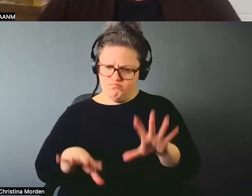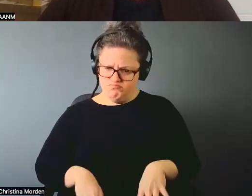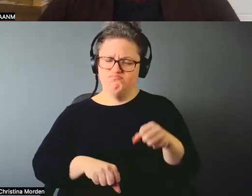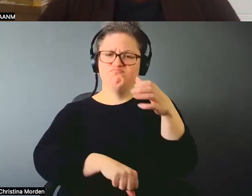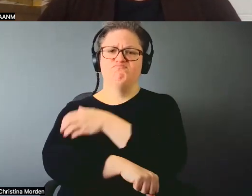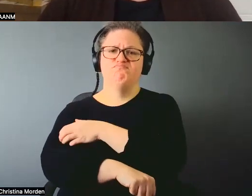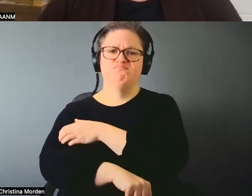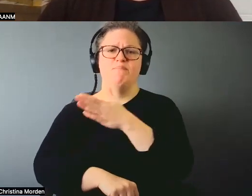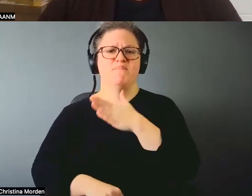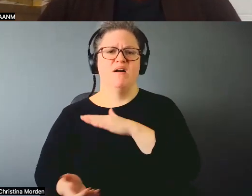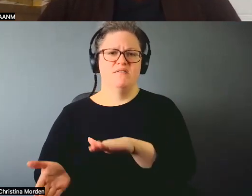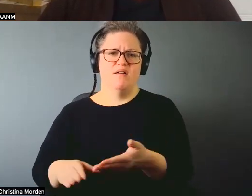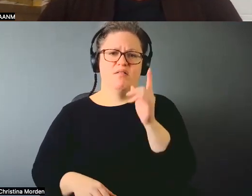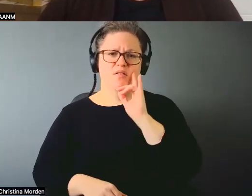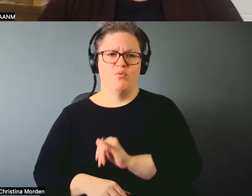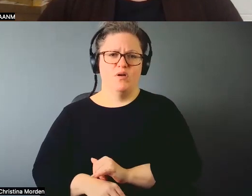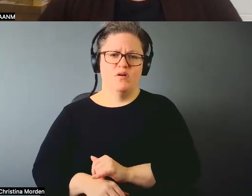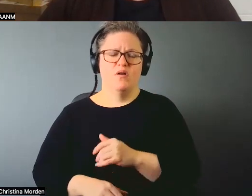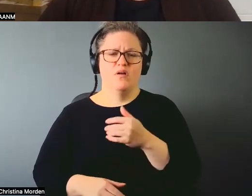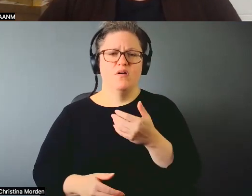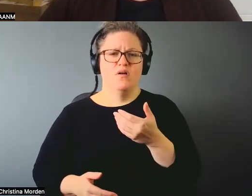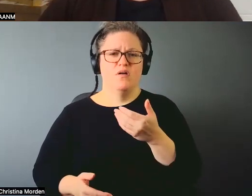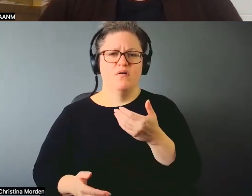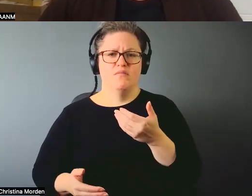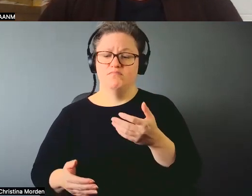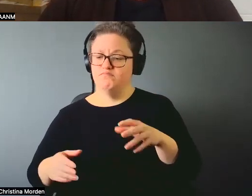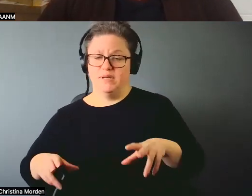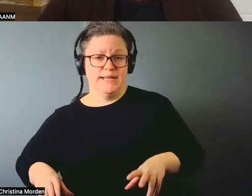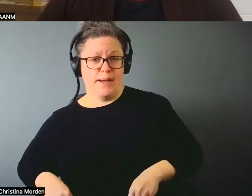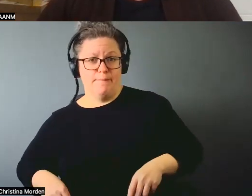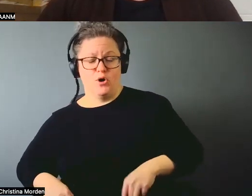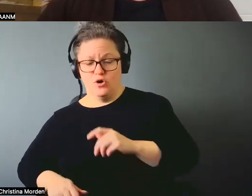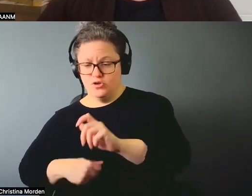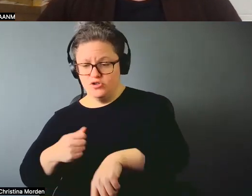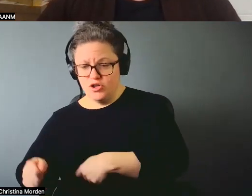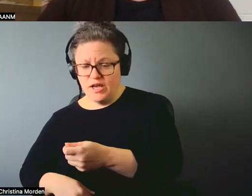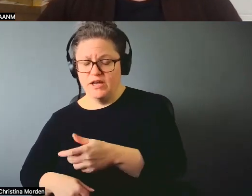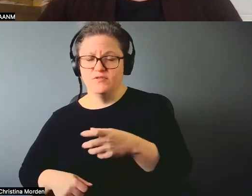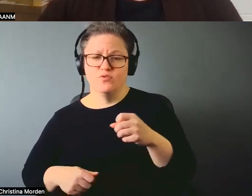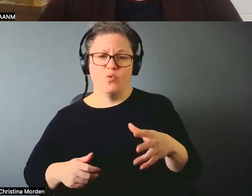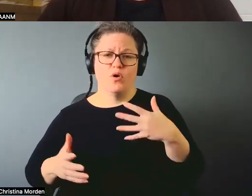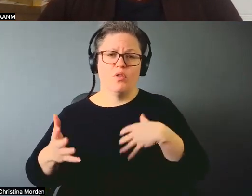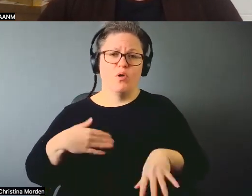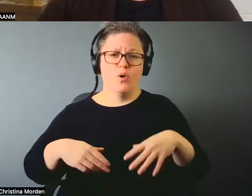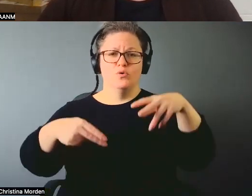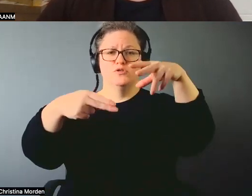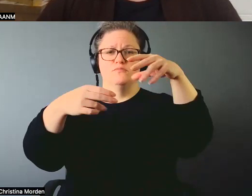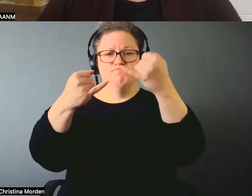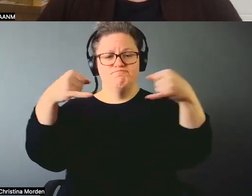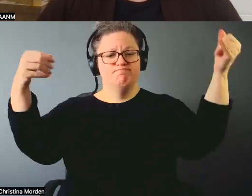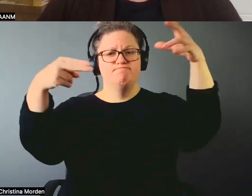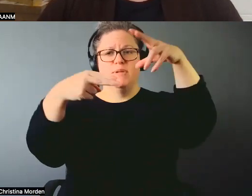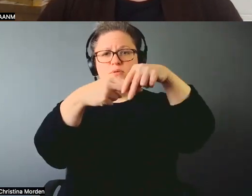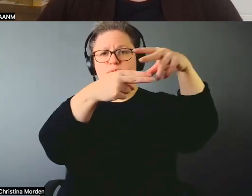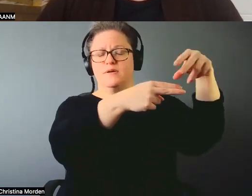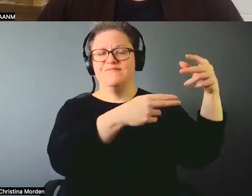You know, I mean, whether it was changing a diaper that is, you know, hanging my clothes on the line. Those are my favorites and my favorite